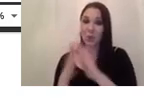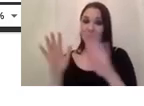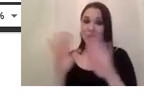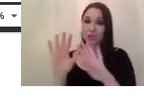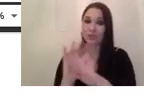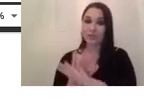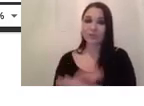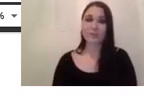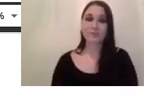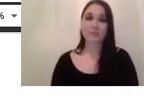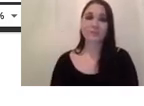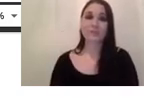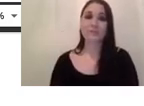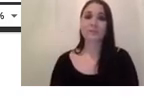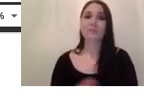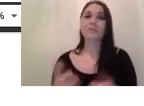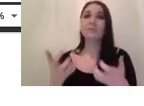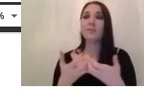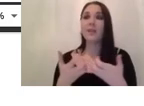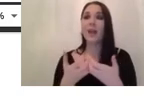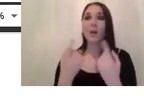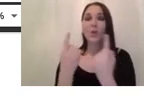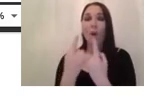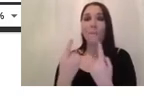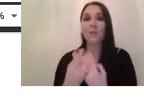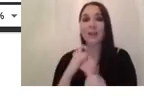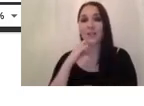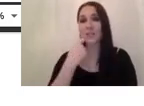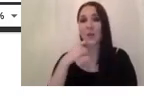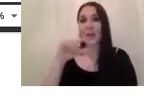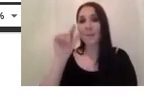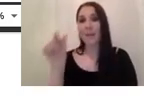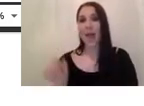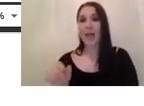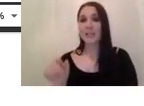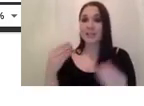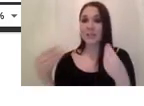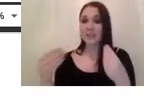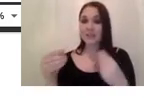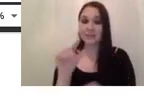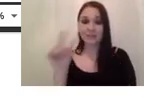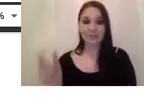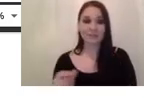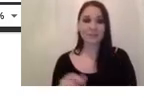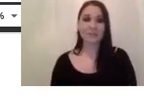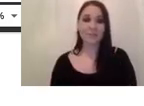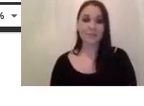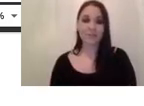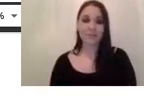is basically how the objects will bend okay uh so to speak how the objects will bend